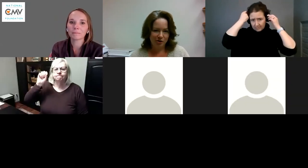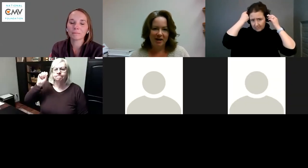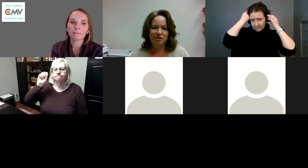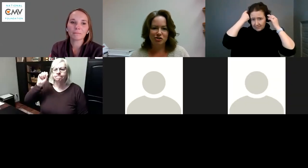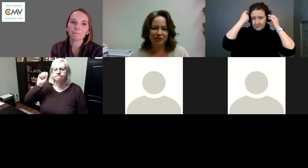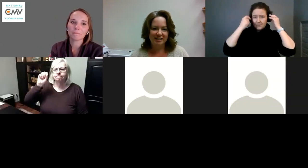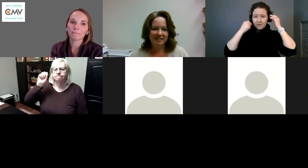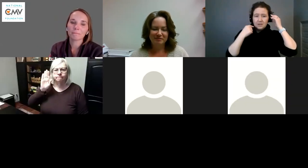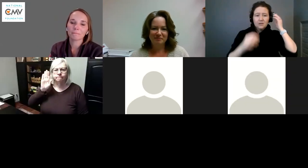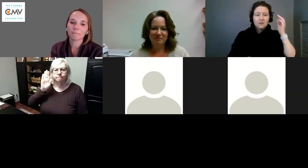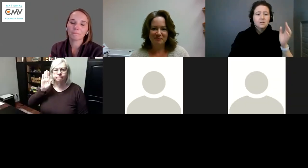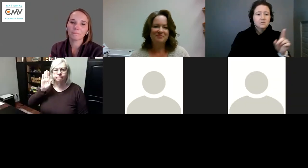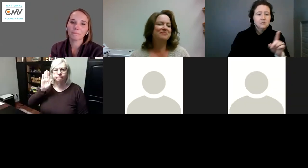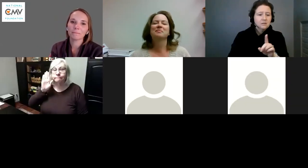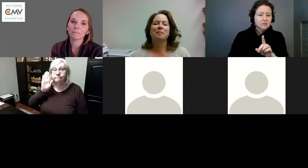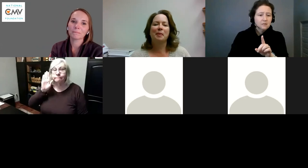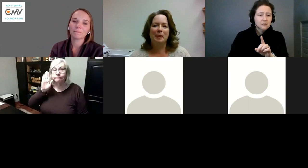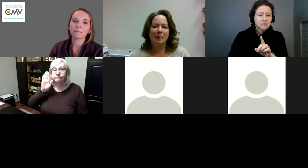Go ahead, Shirley.